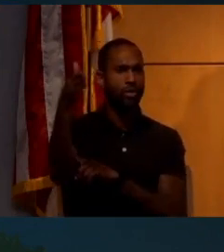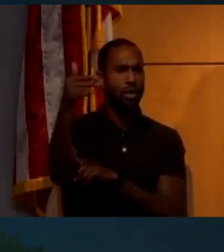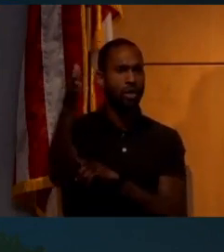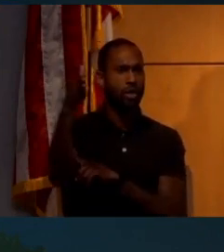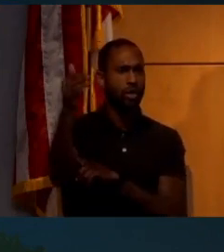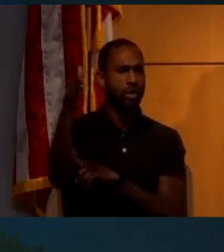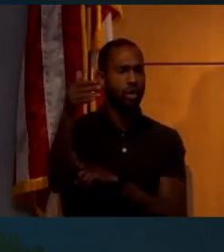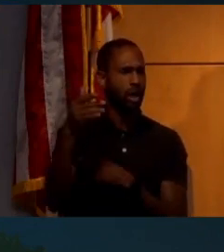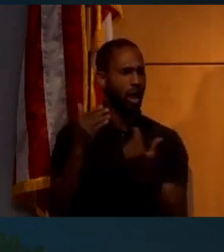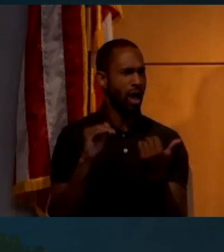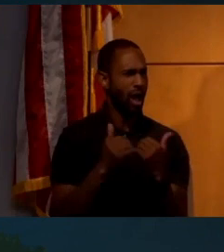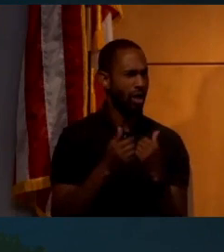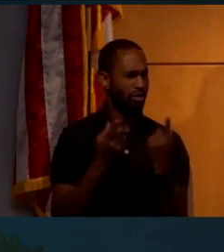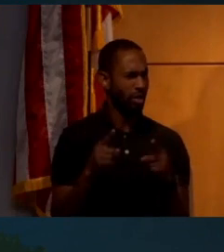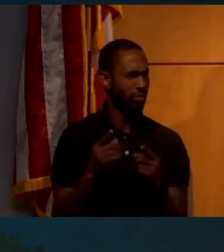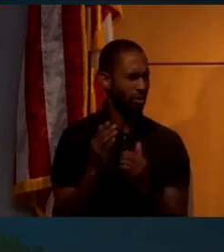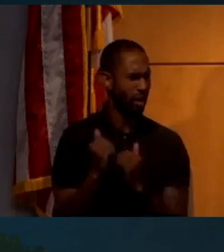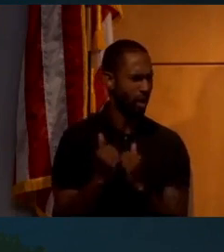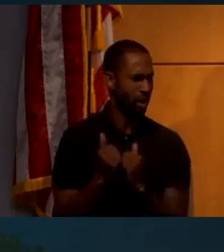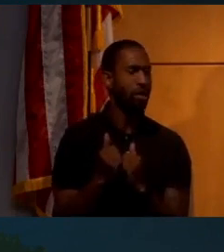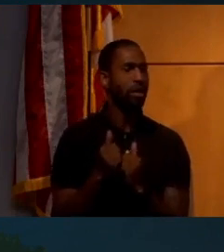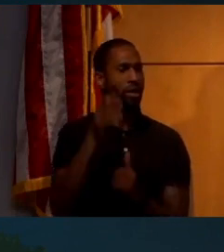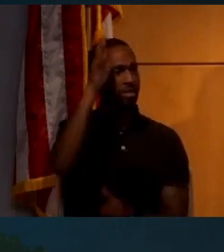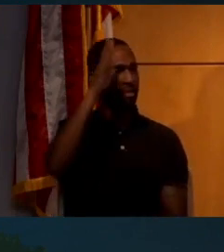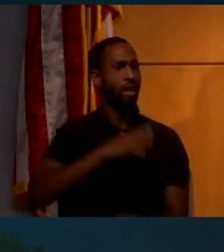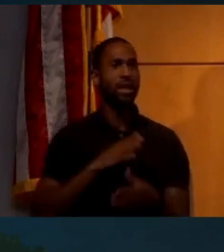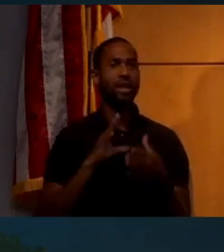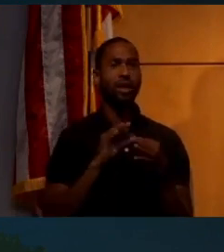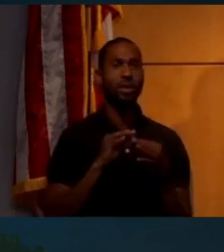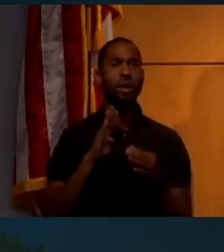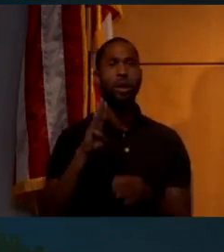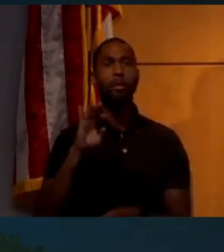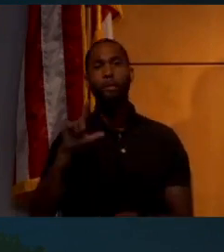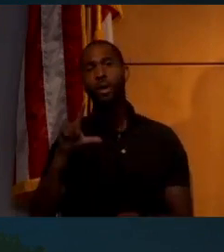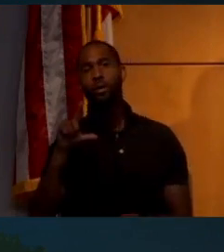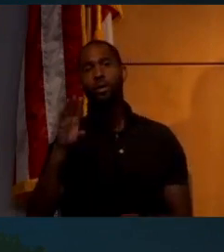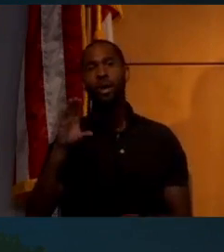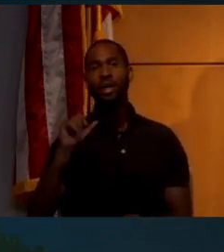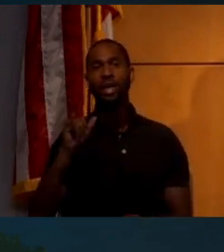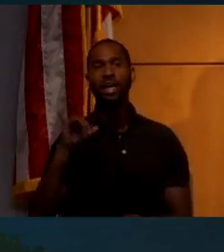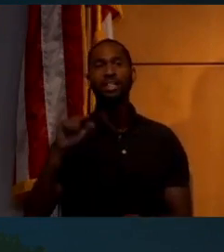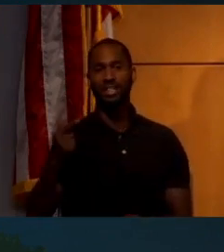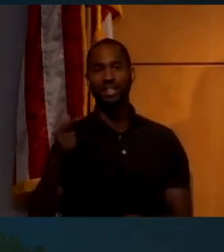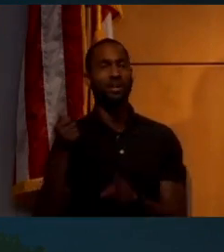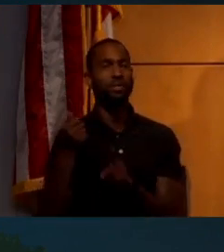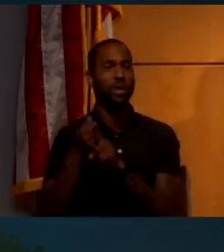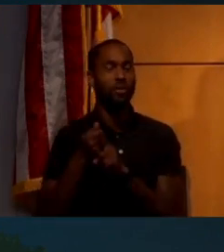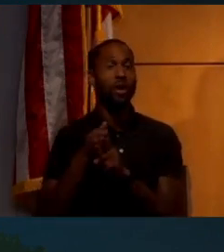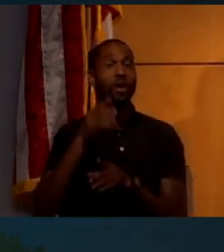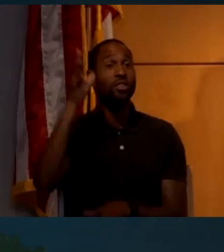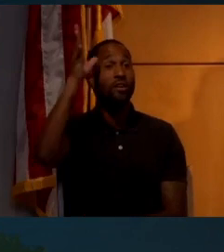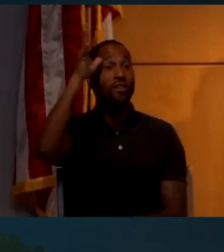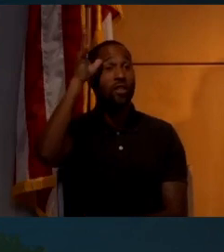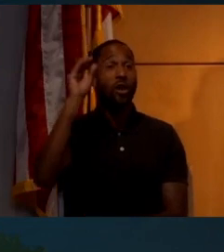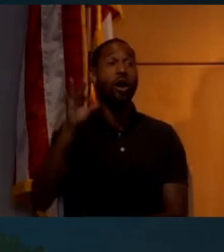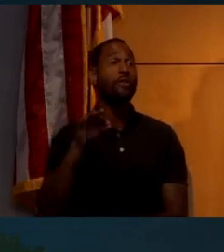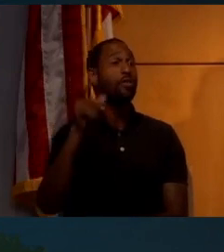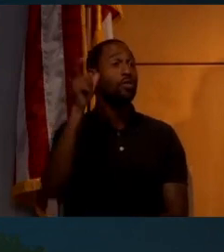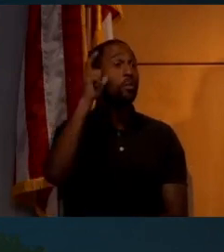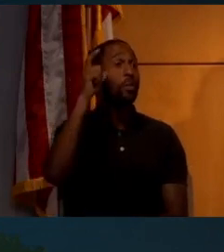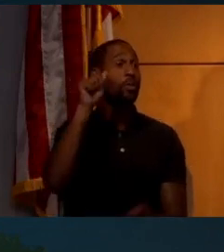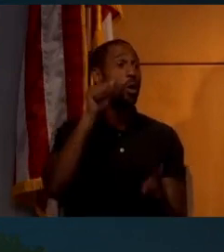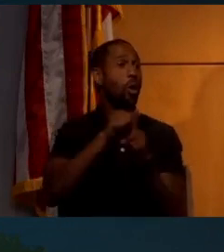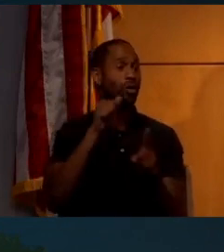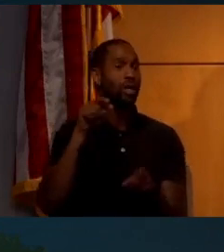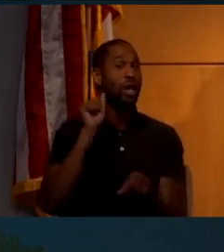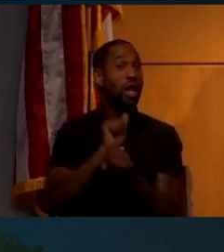How is this possible? And the gentleman there that you saw was Bill Kaysing. He is considered the father of the moon hoax. He worked